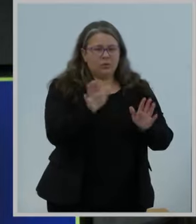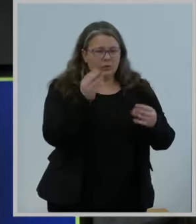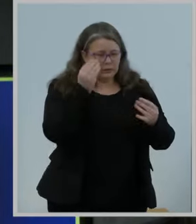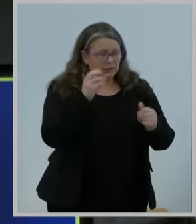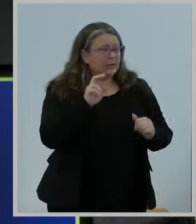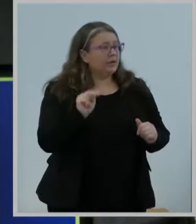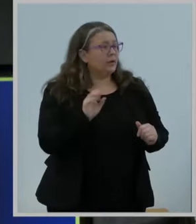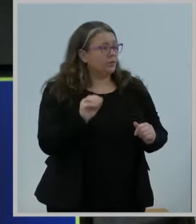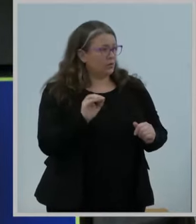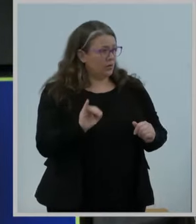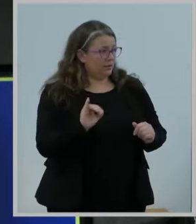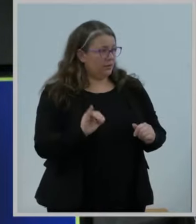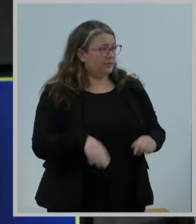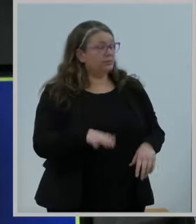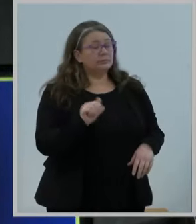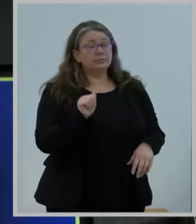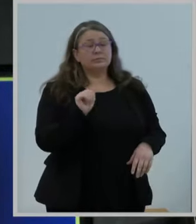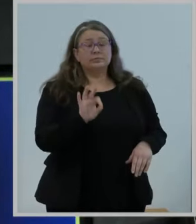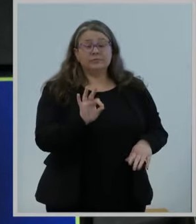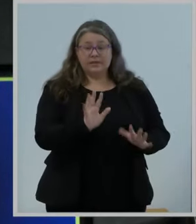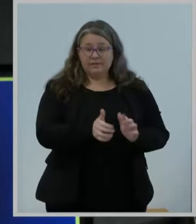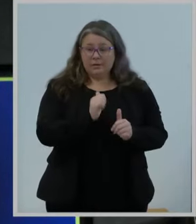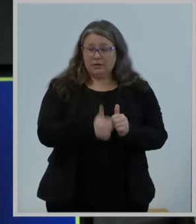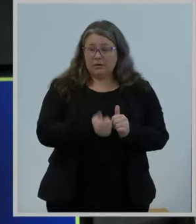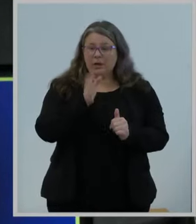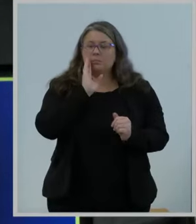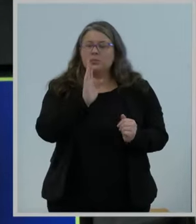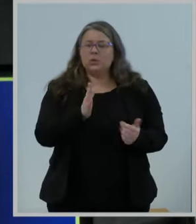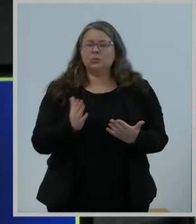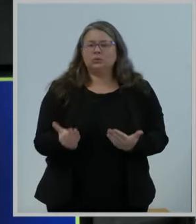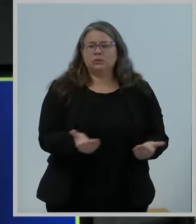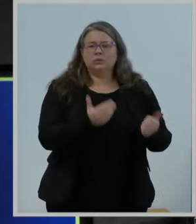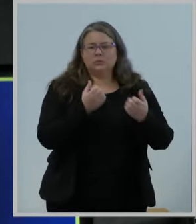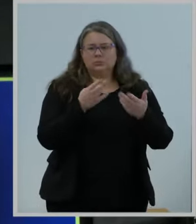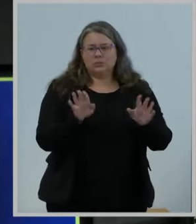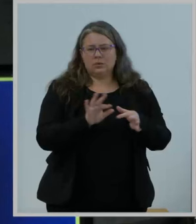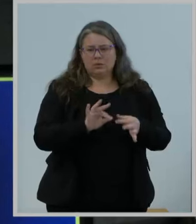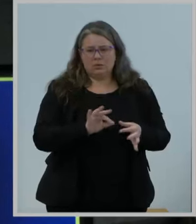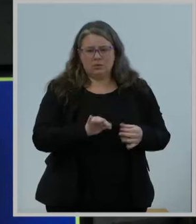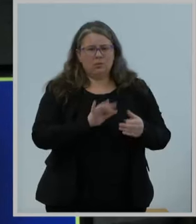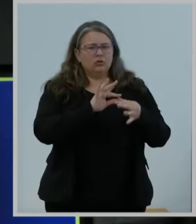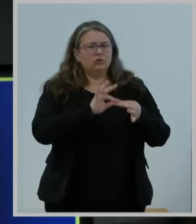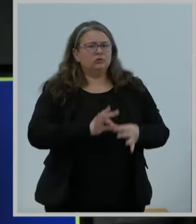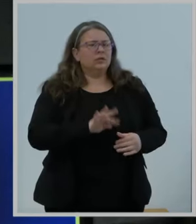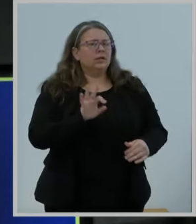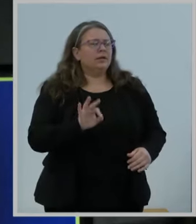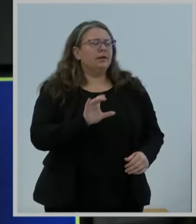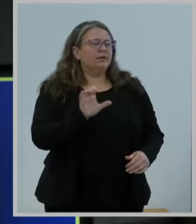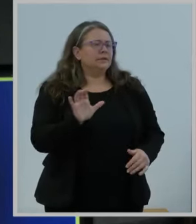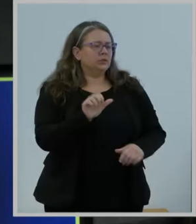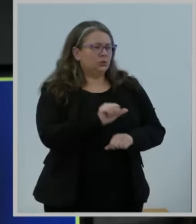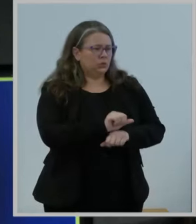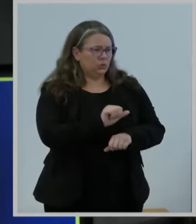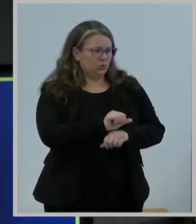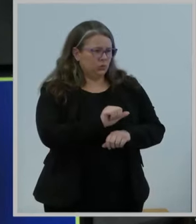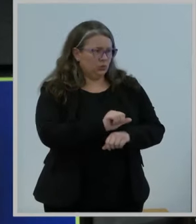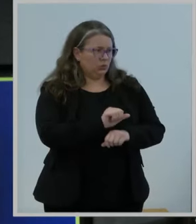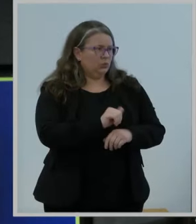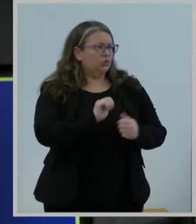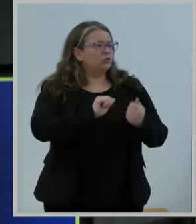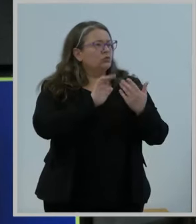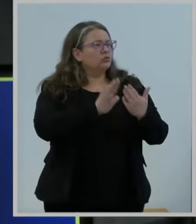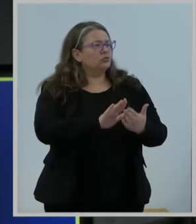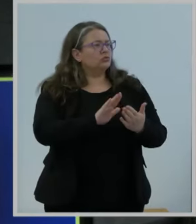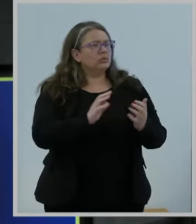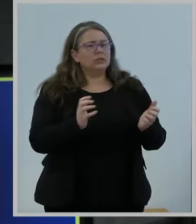if adopted, will solicit public comment on the Commission's work to address the intersection of broadband